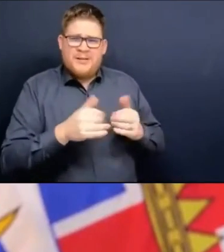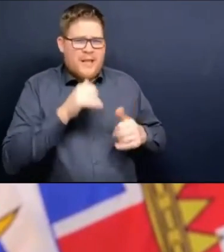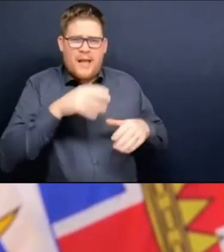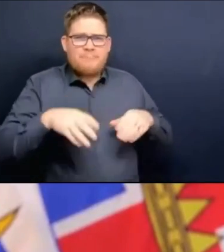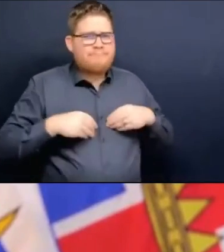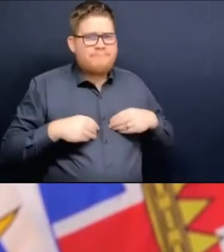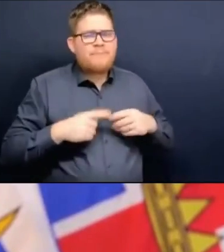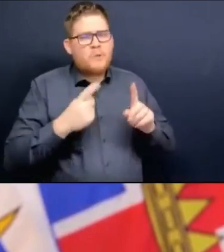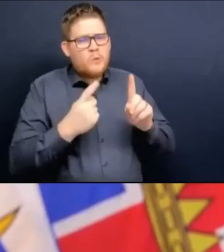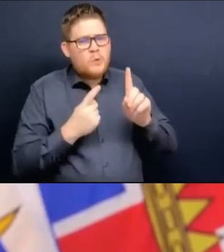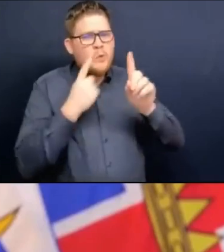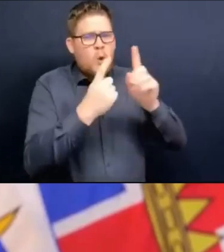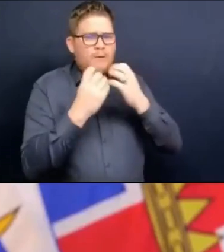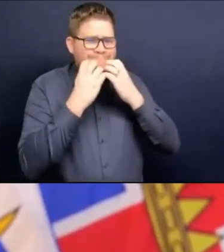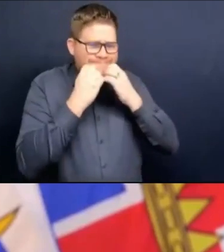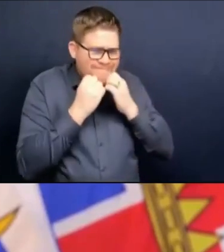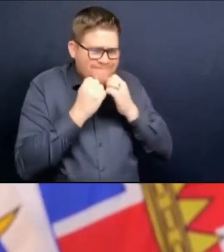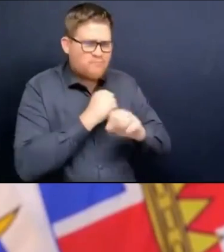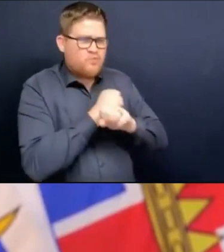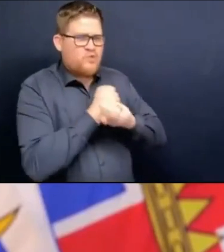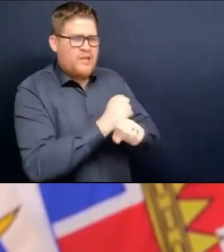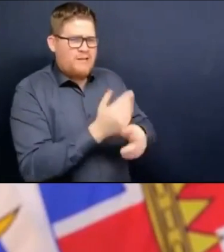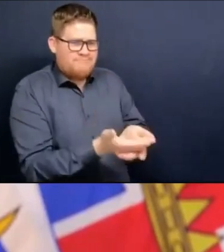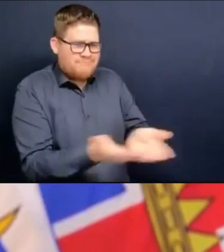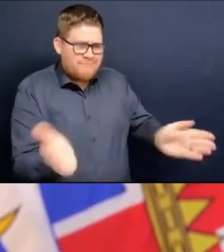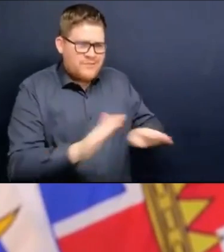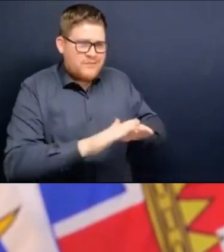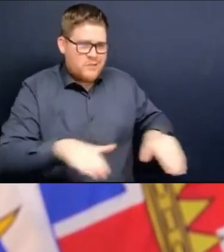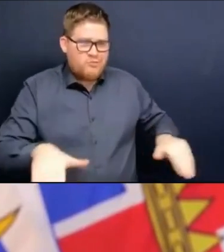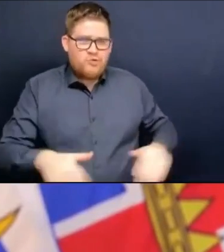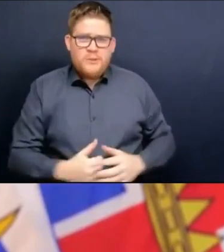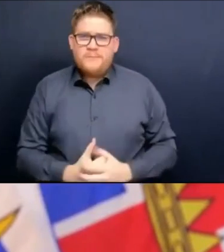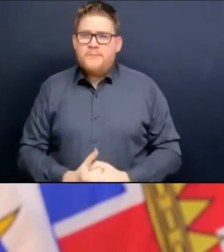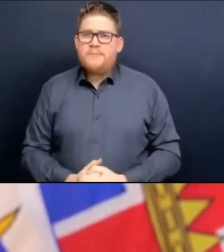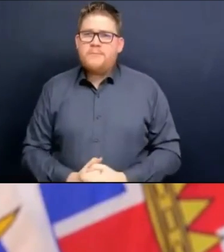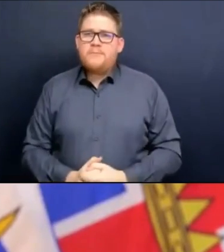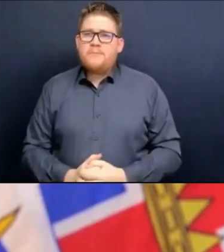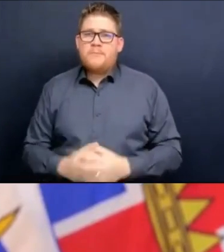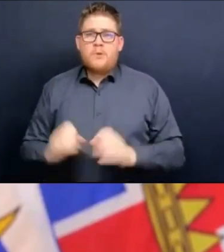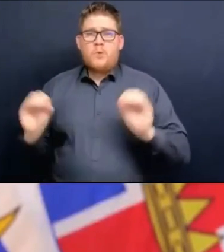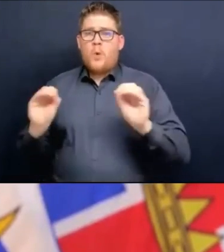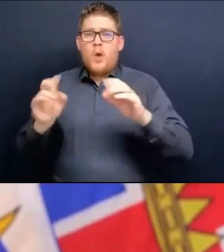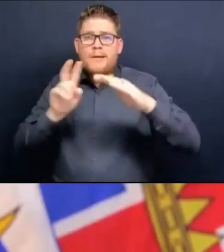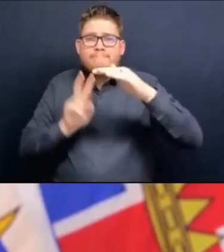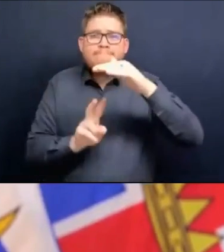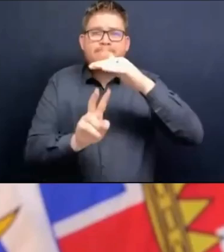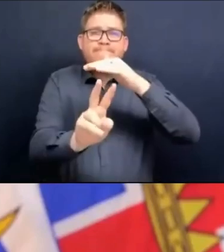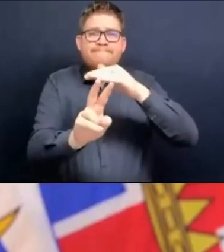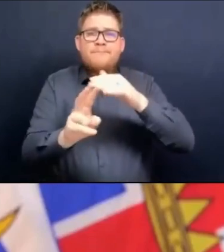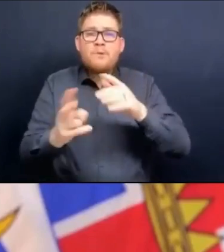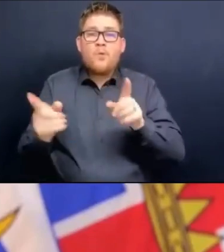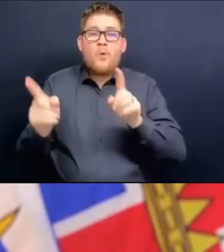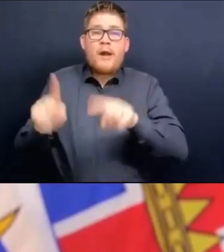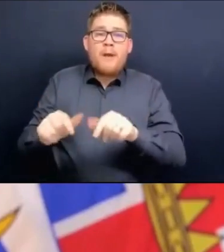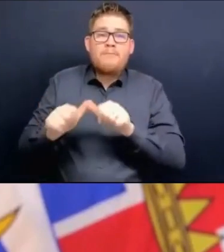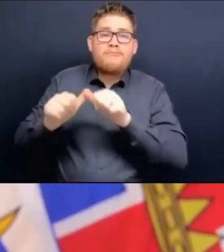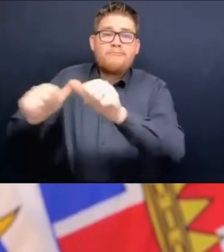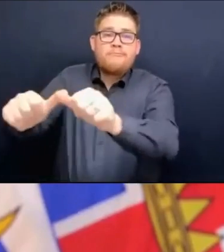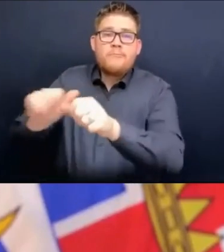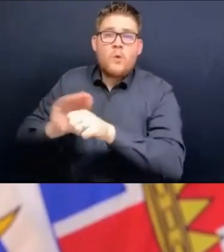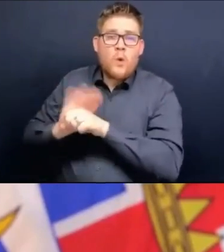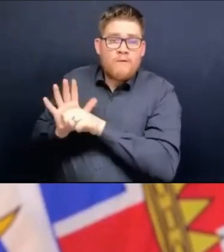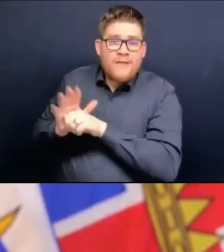don't have a lot of insight into the long-term impacts on younger children from infection, even though it does